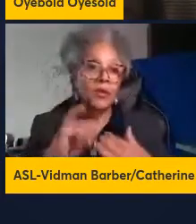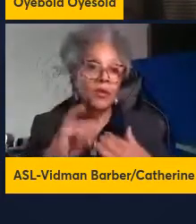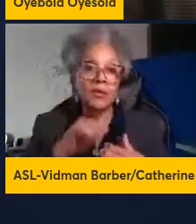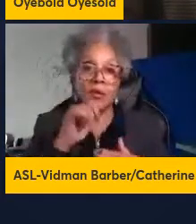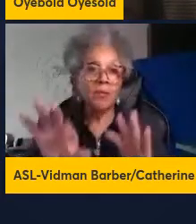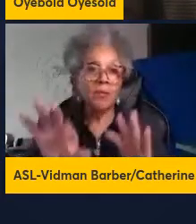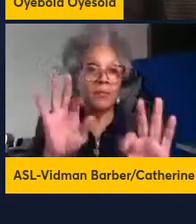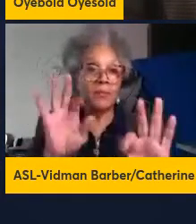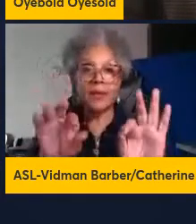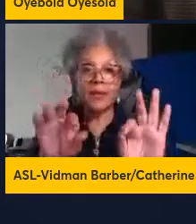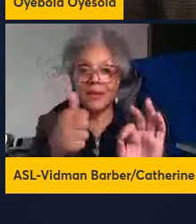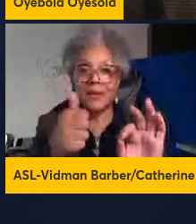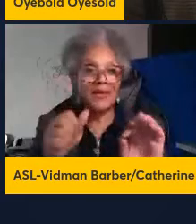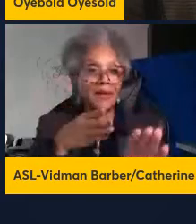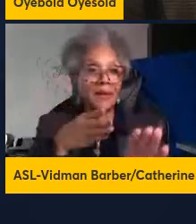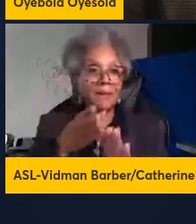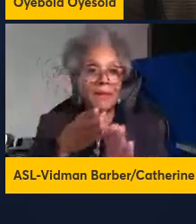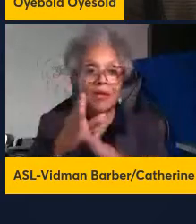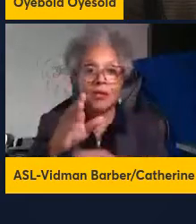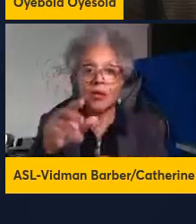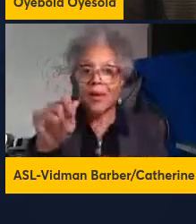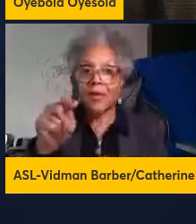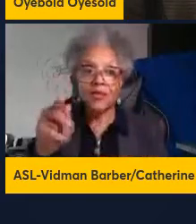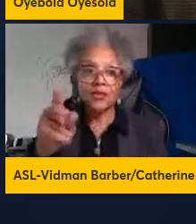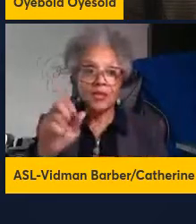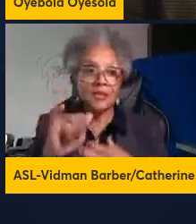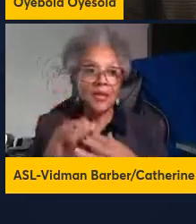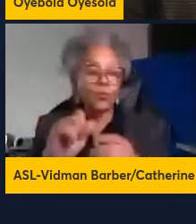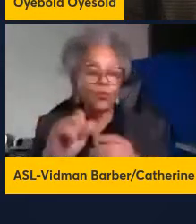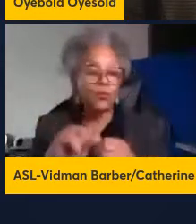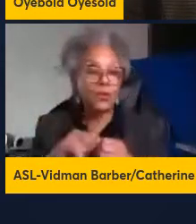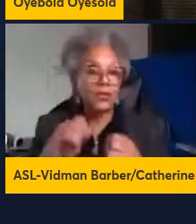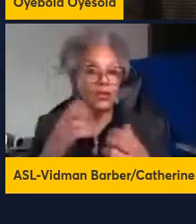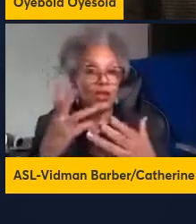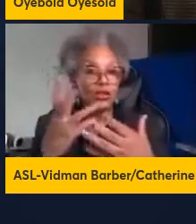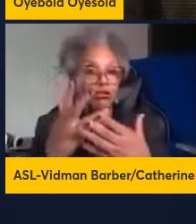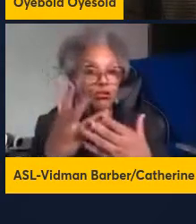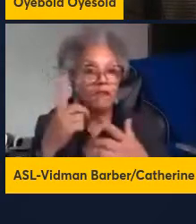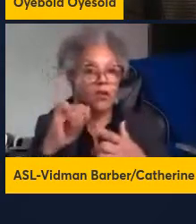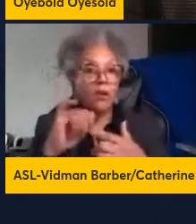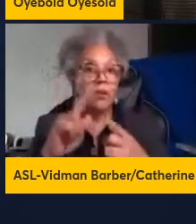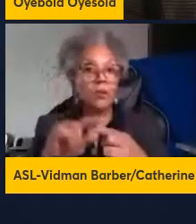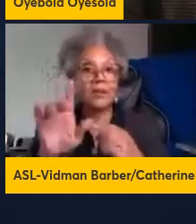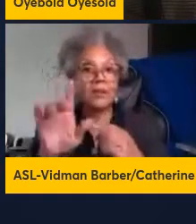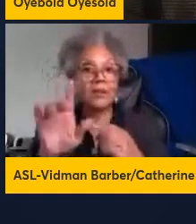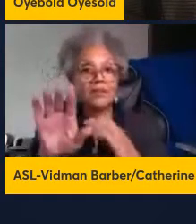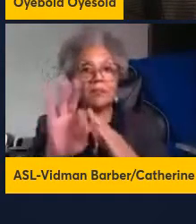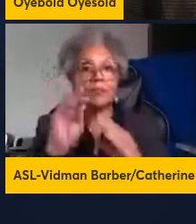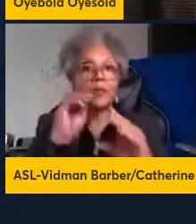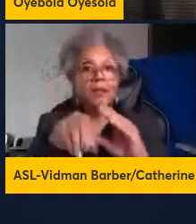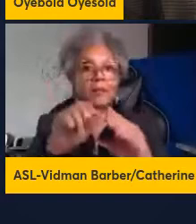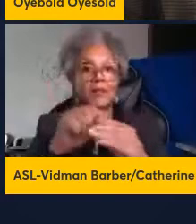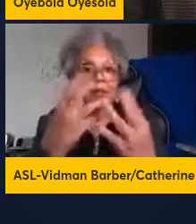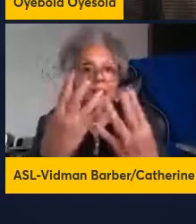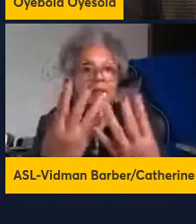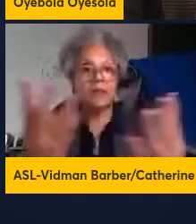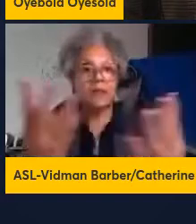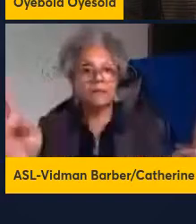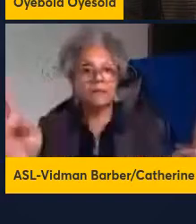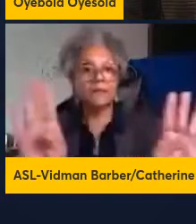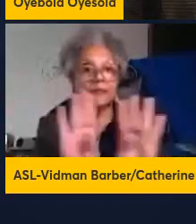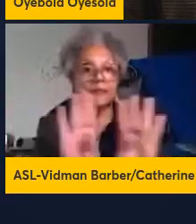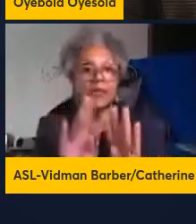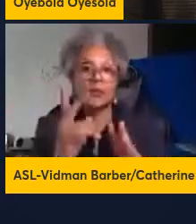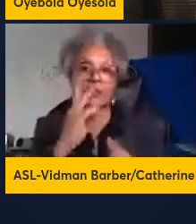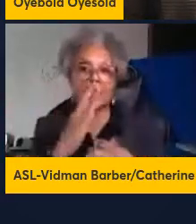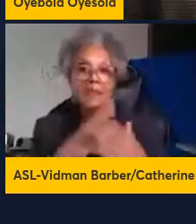that we screen for but they're just left in this enclosure and you can see some of the mice moving in here just